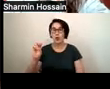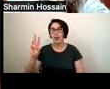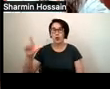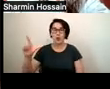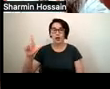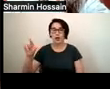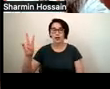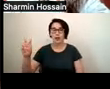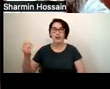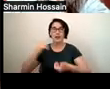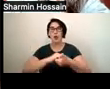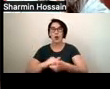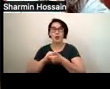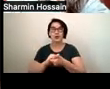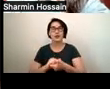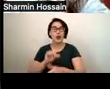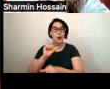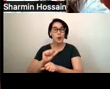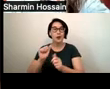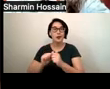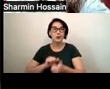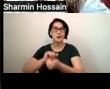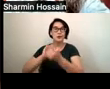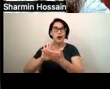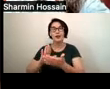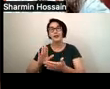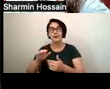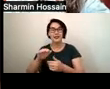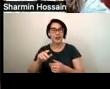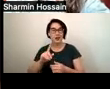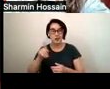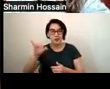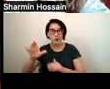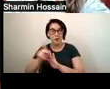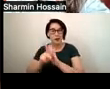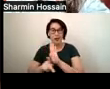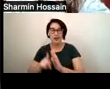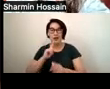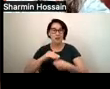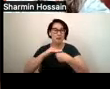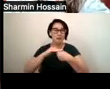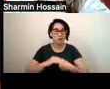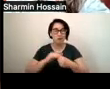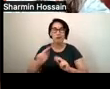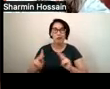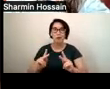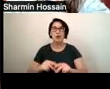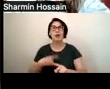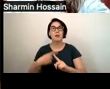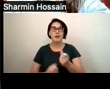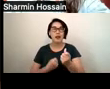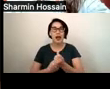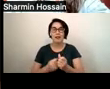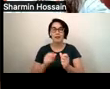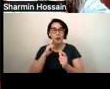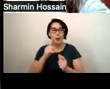issues in LA, as well as advocating for rights of homeless people, immigrants, Muslims, and countless other